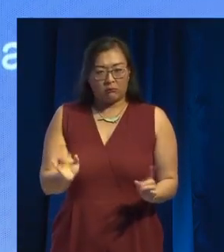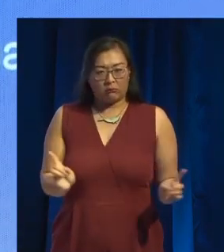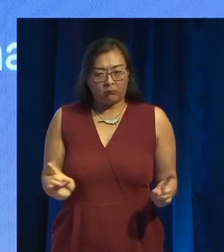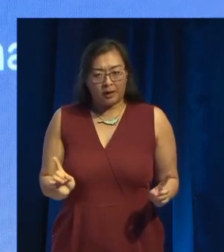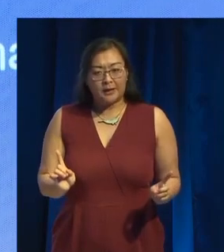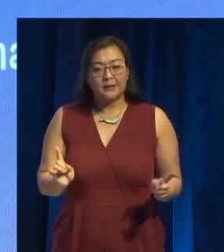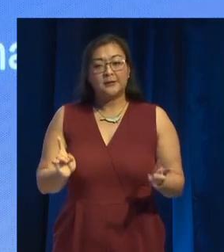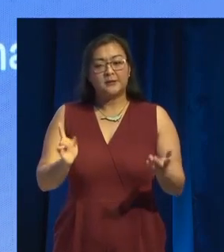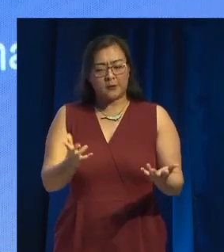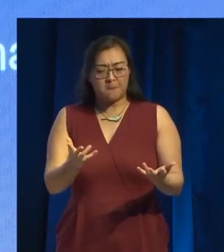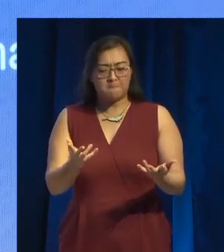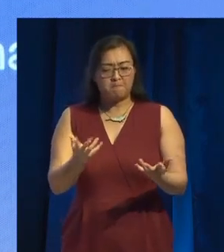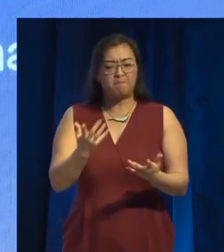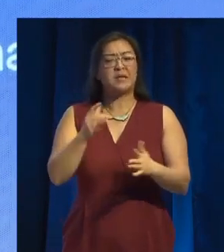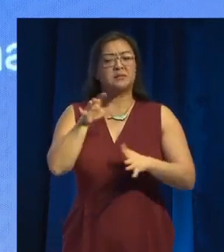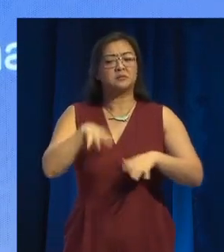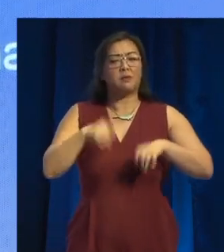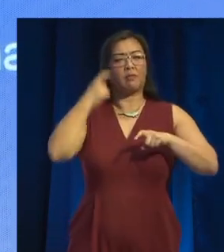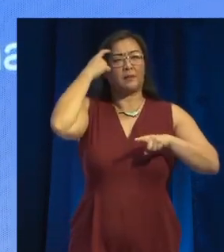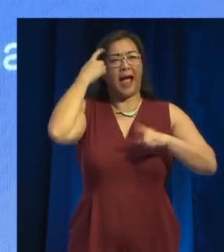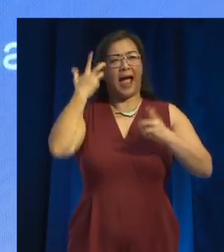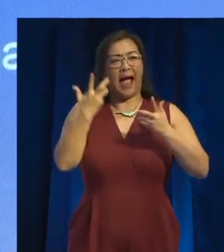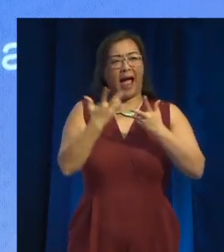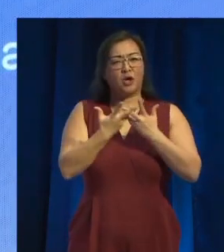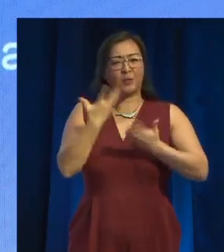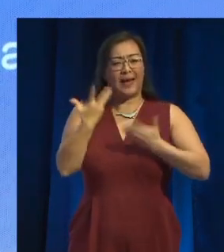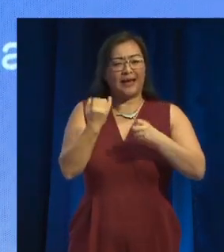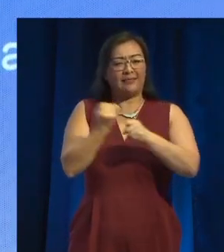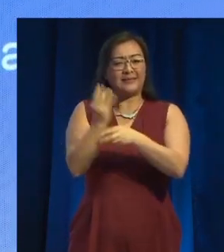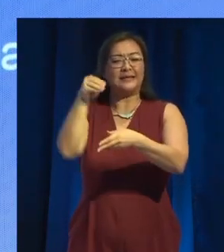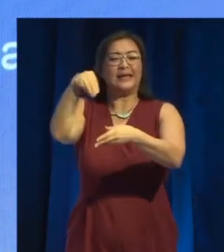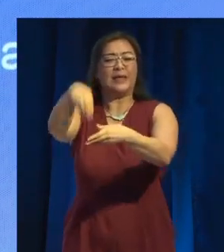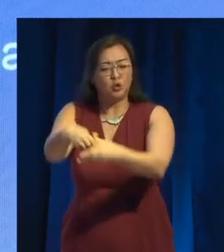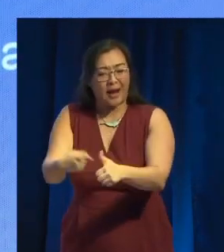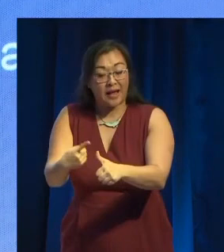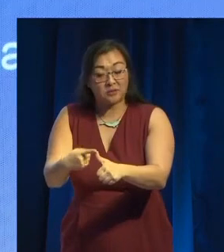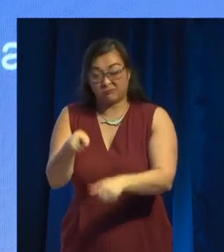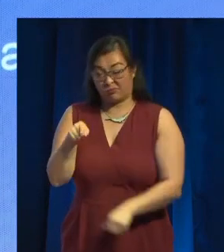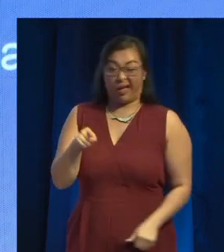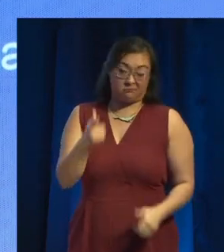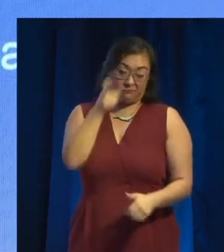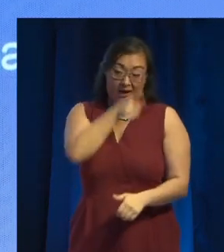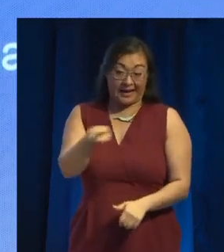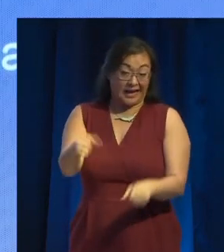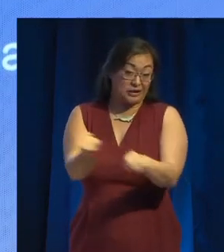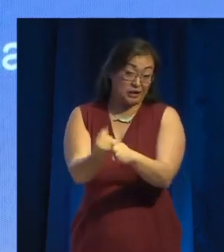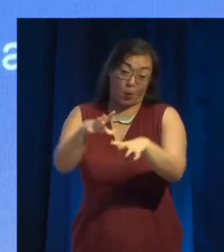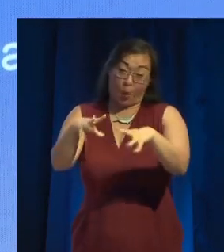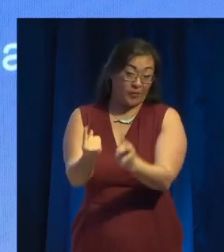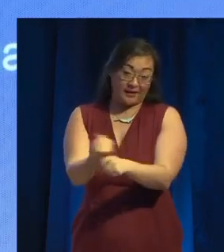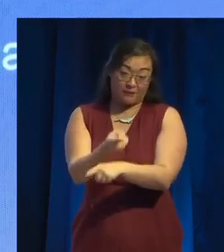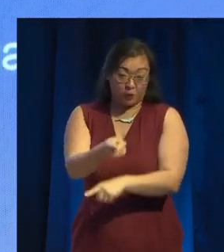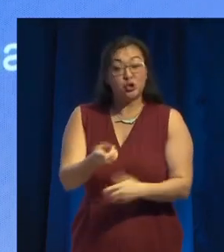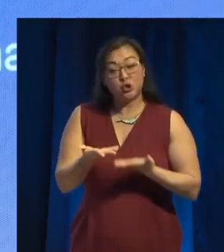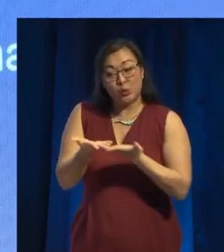into Alexa? Well, luckily, Alexa does all the hard work for you. You give Alexa a file that describes the things that you want it to listen for.